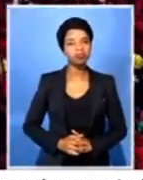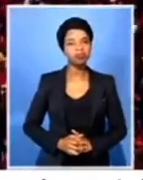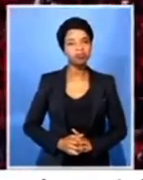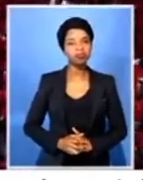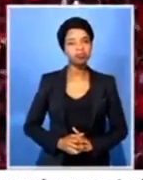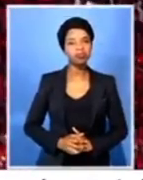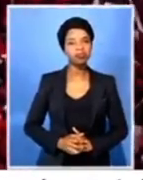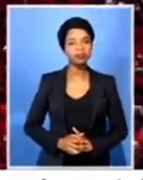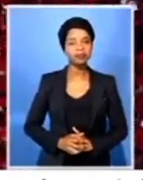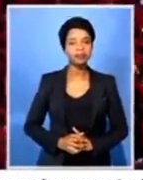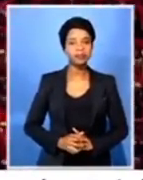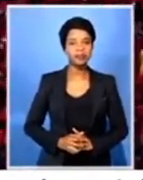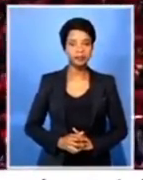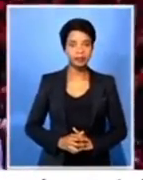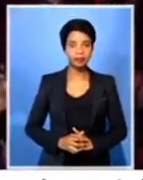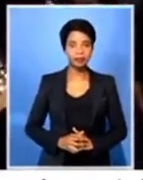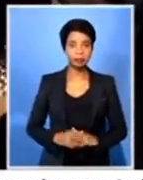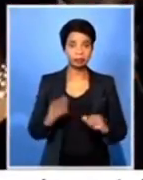Ma.